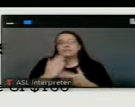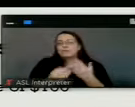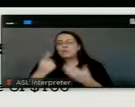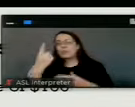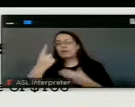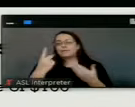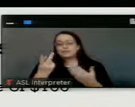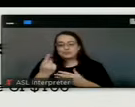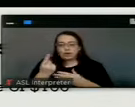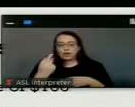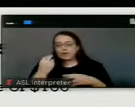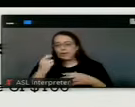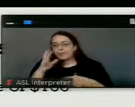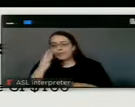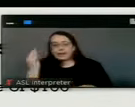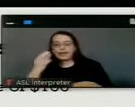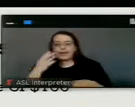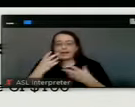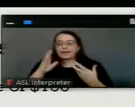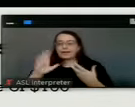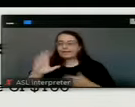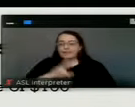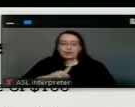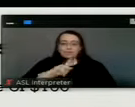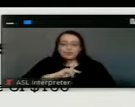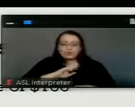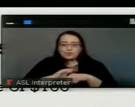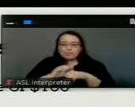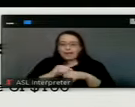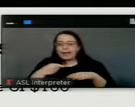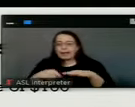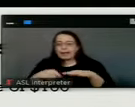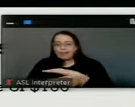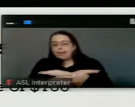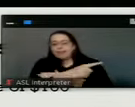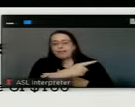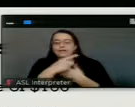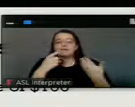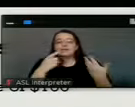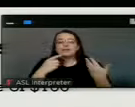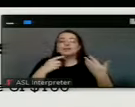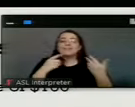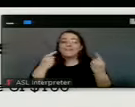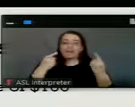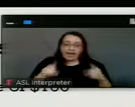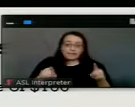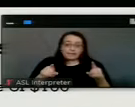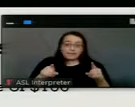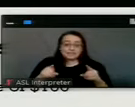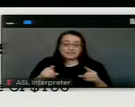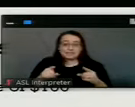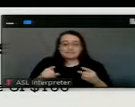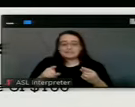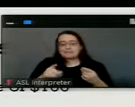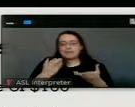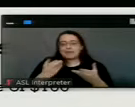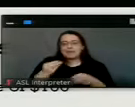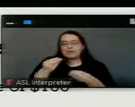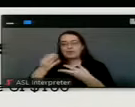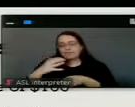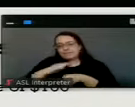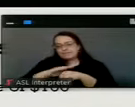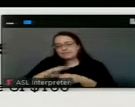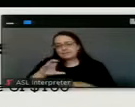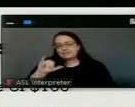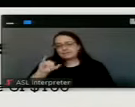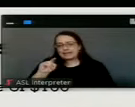animal got out their own personal animal. And a lot of times if those get out, um, they'll, that citation can be up to three